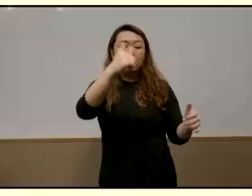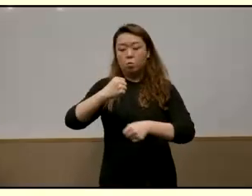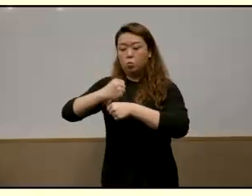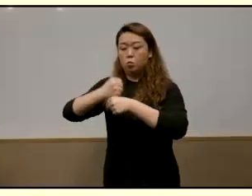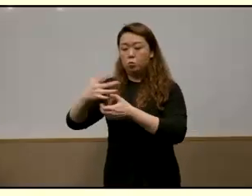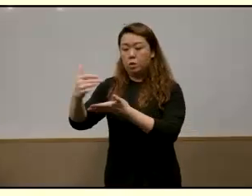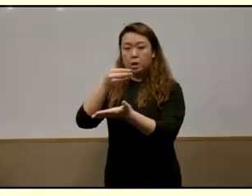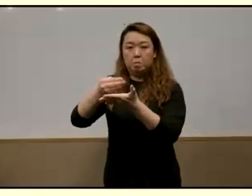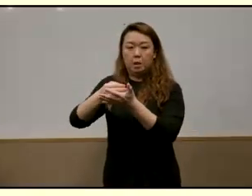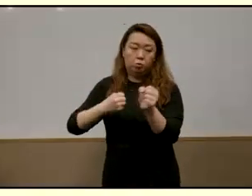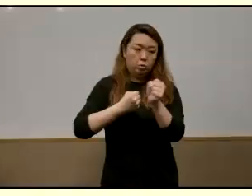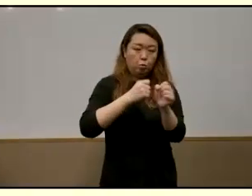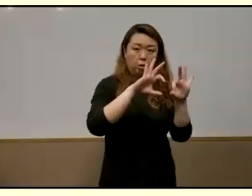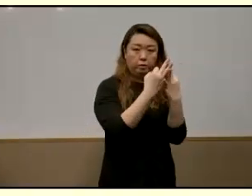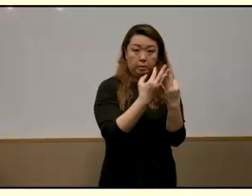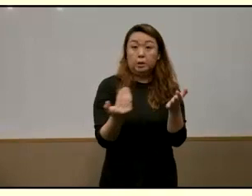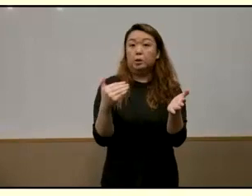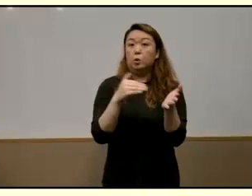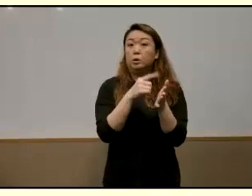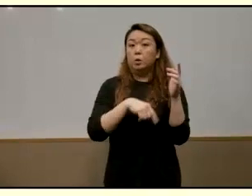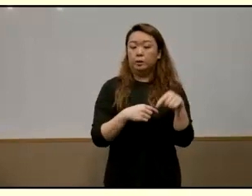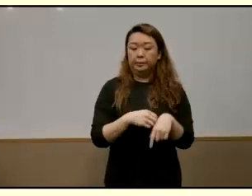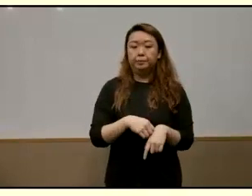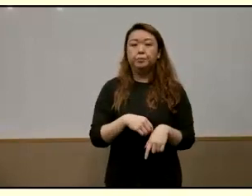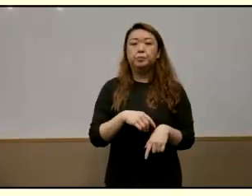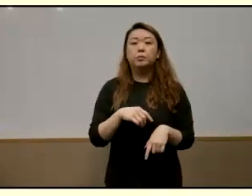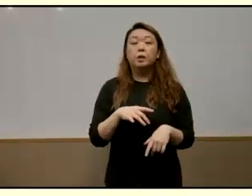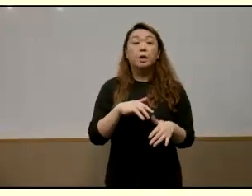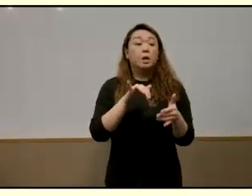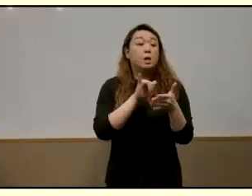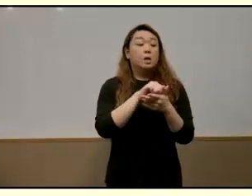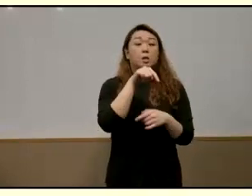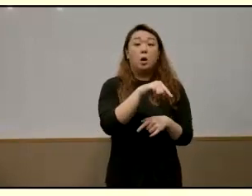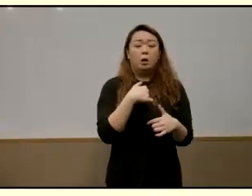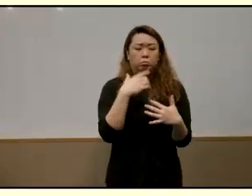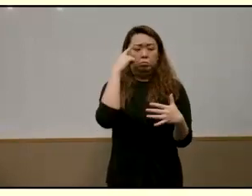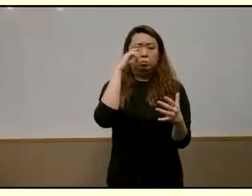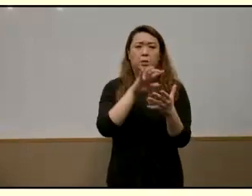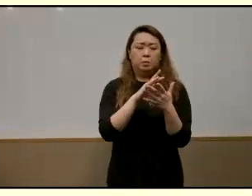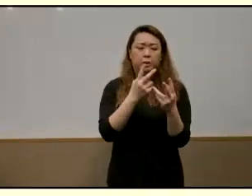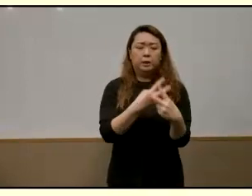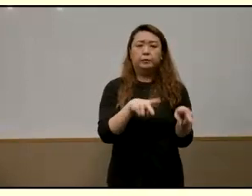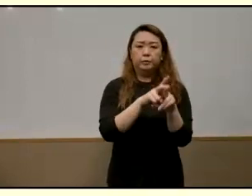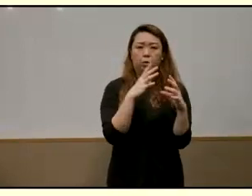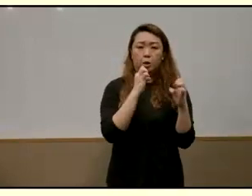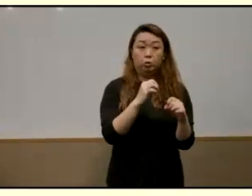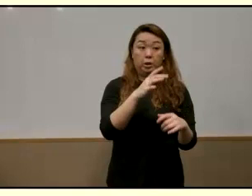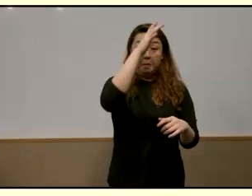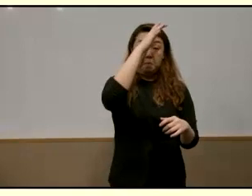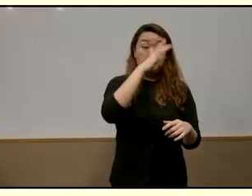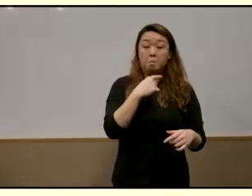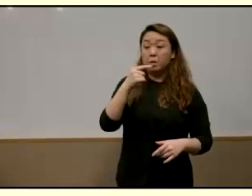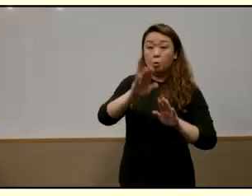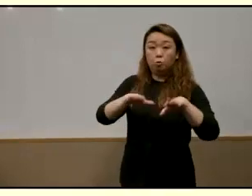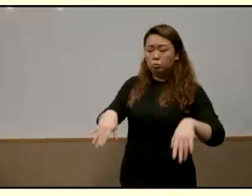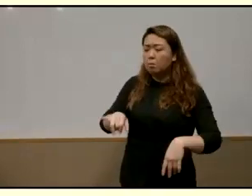so i quote again from the book like all families in this study iu strongly believed in the value of education she told the children if you think